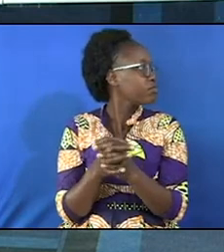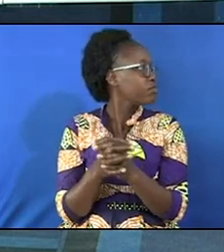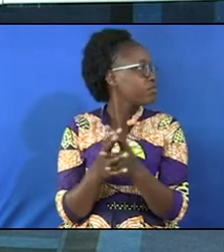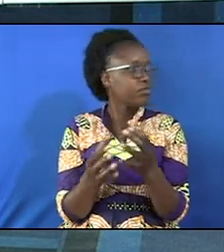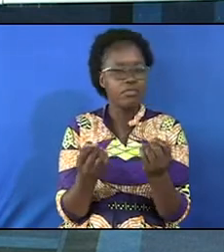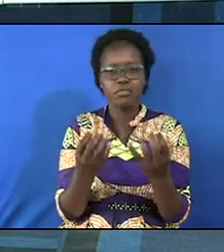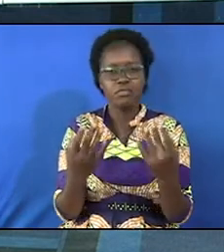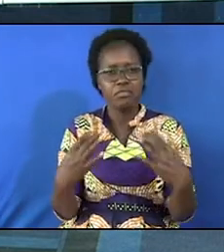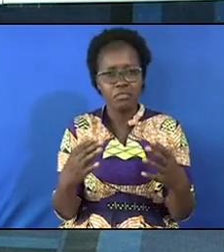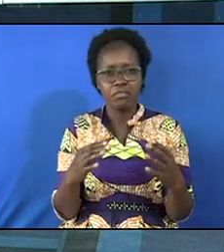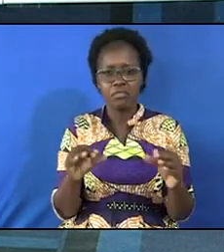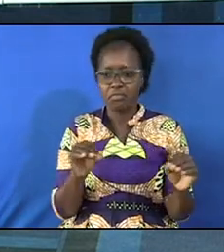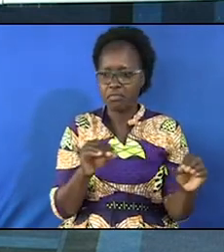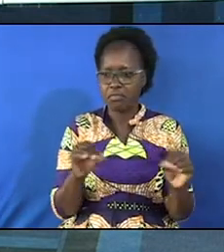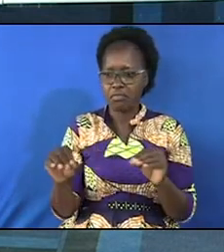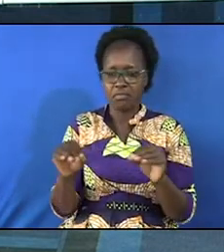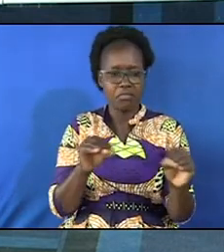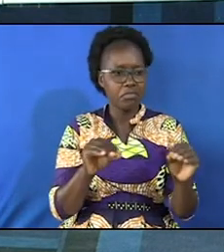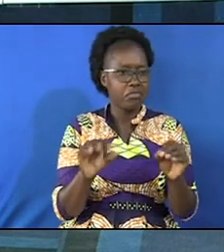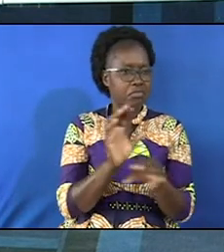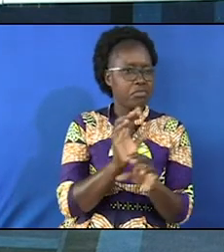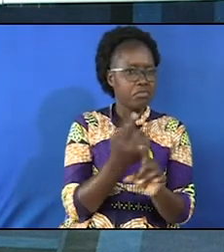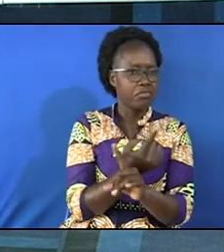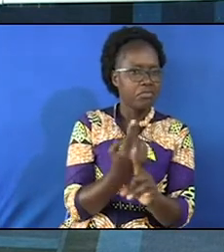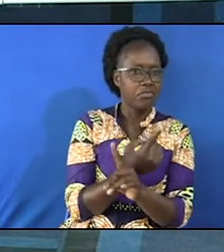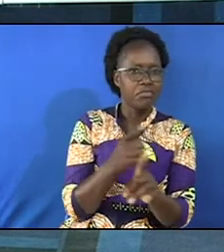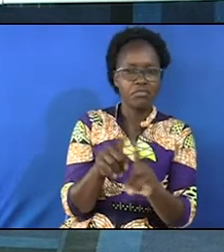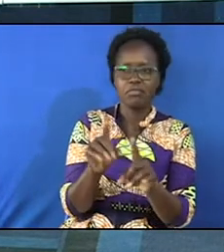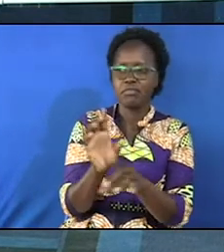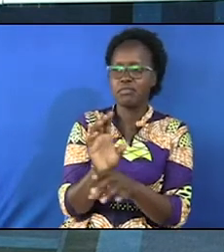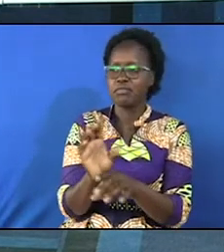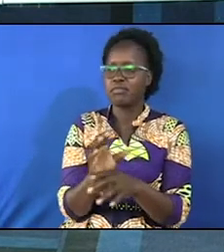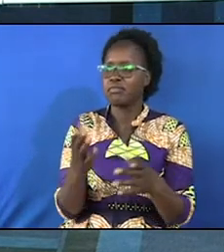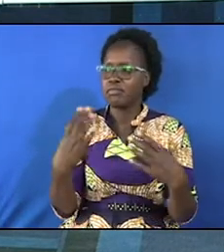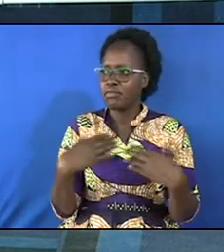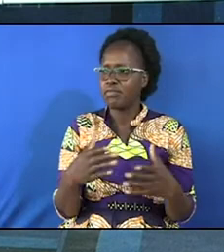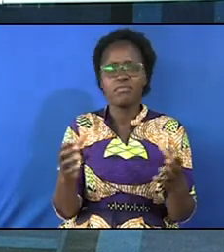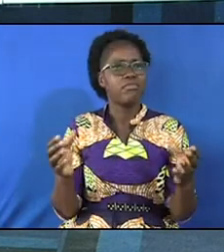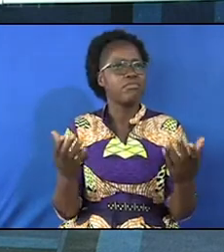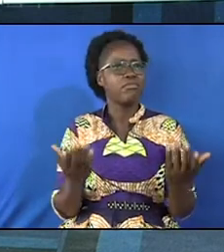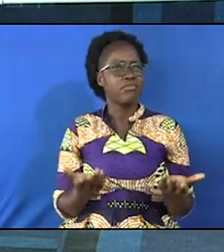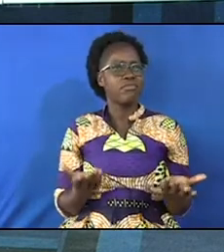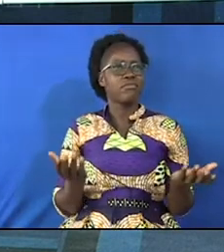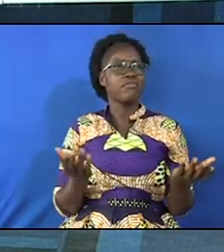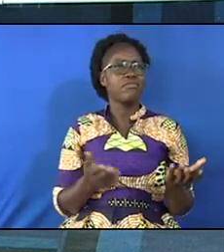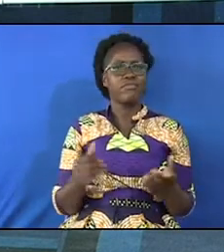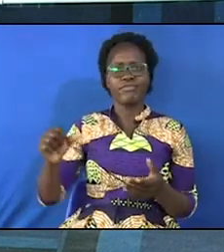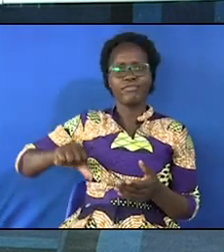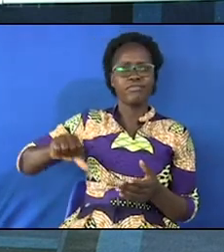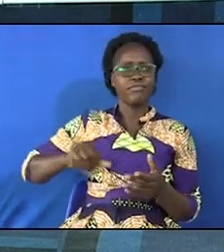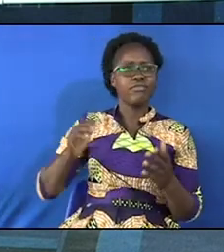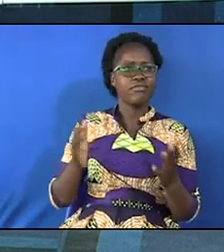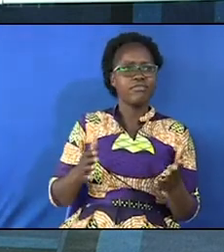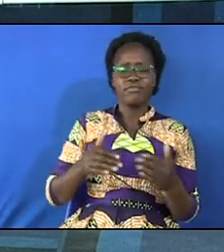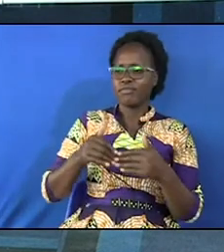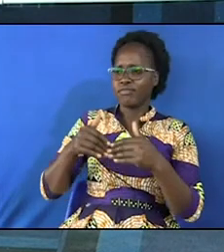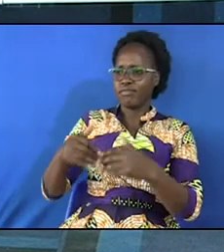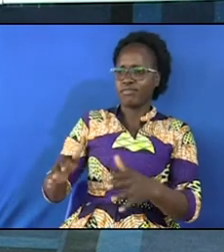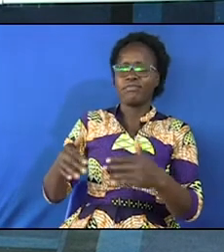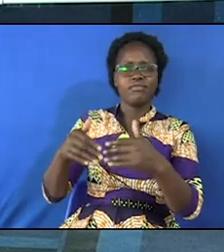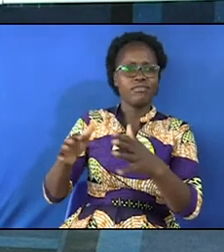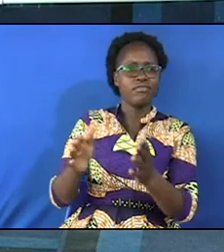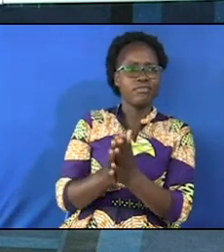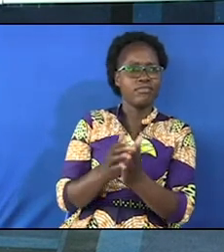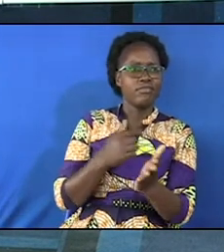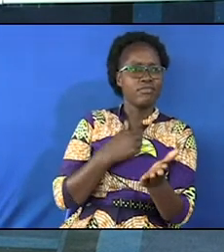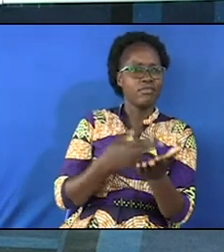many people move from one church to the other the same church hey people are adulterer people are fornicators I'm moving away I'm the